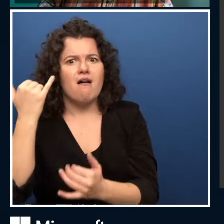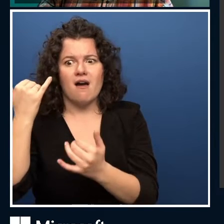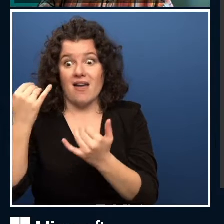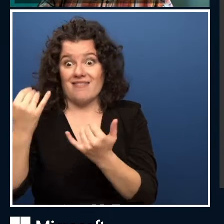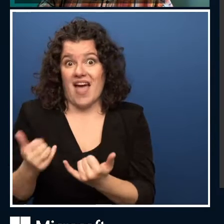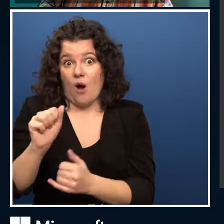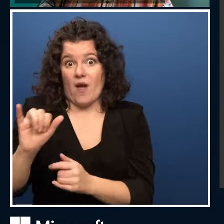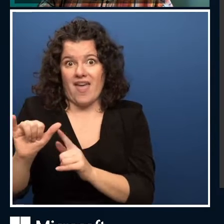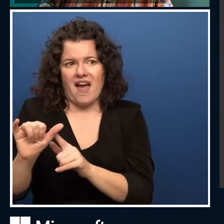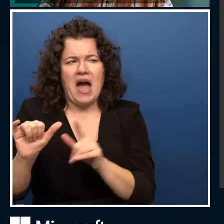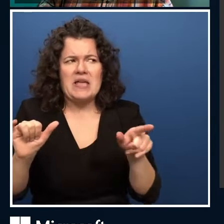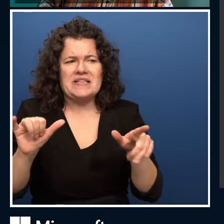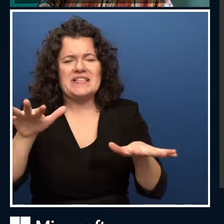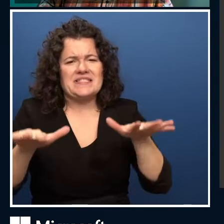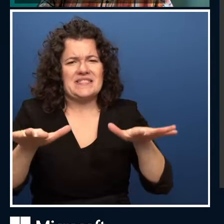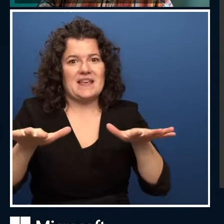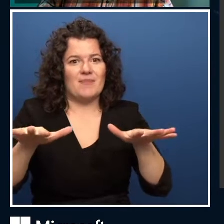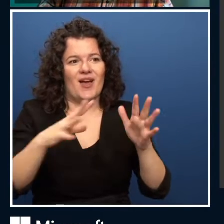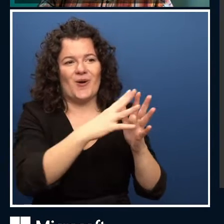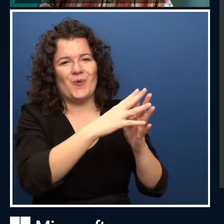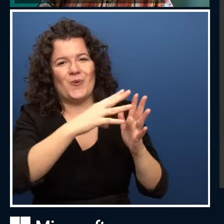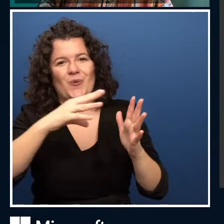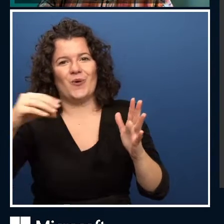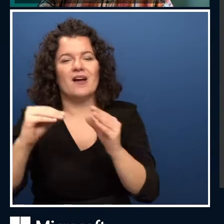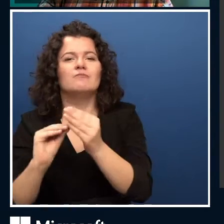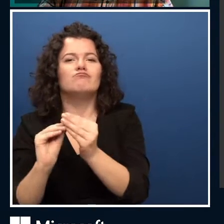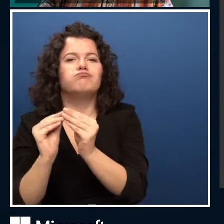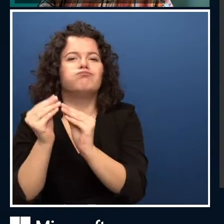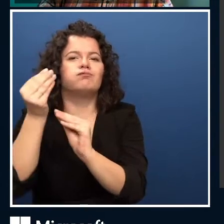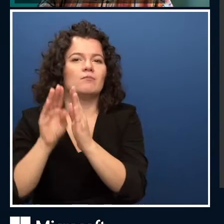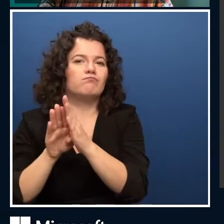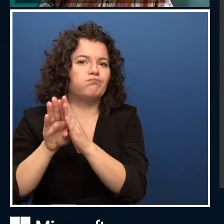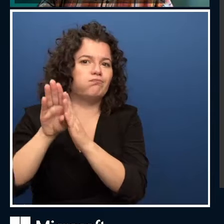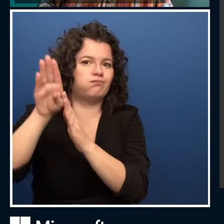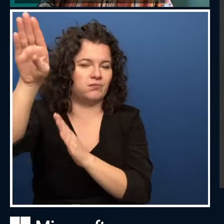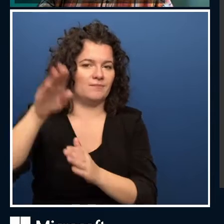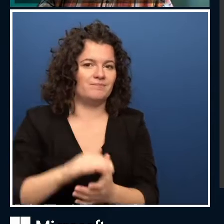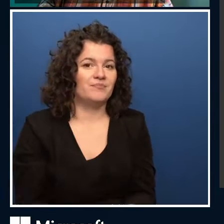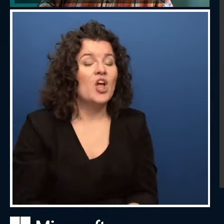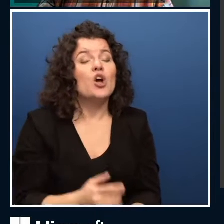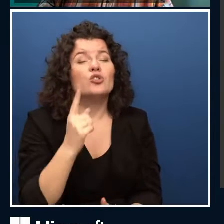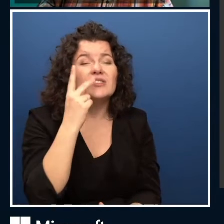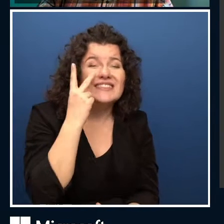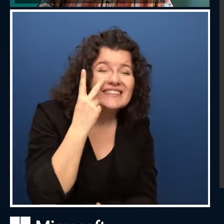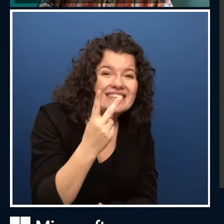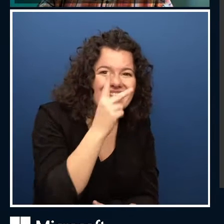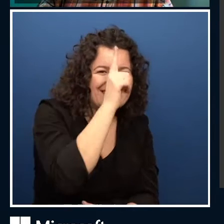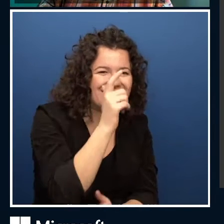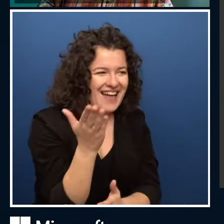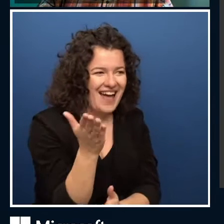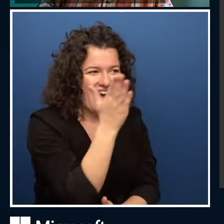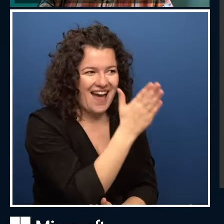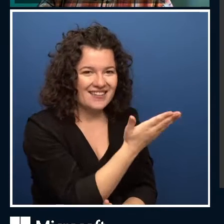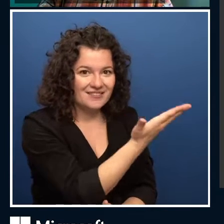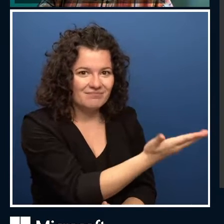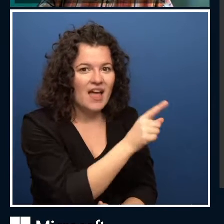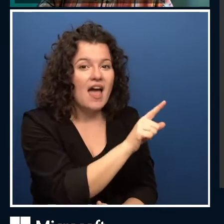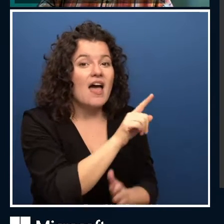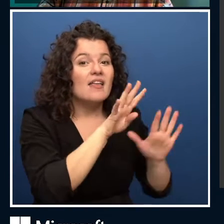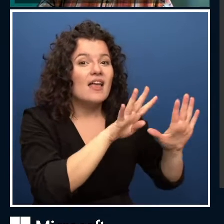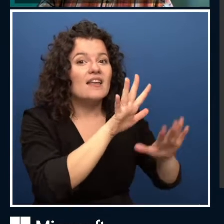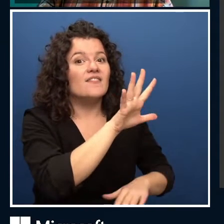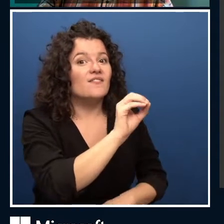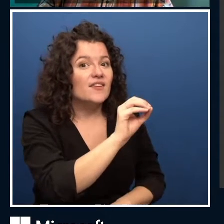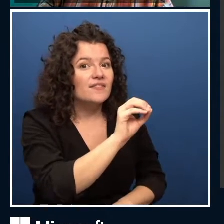There was this gold rush in the 50s and 60s, we call it, where many, many industries were plummeting money into